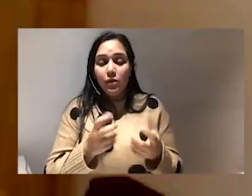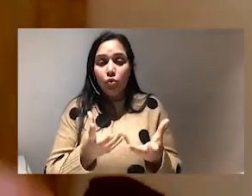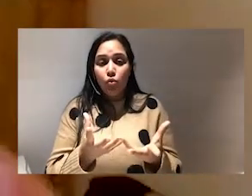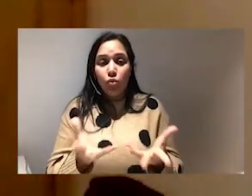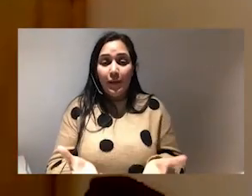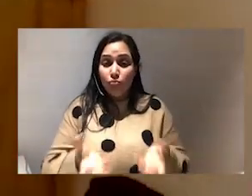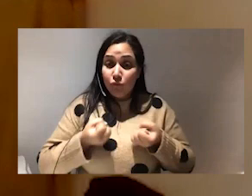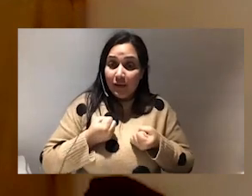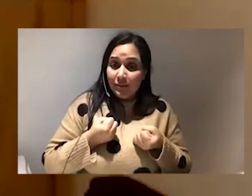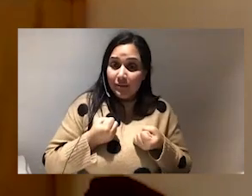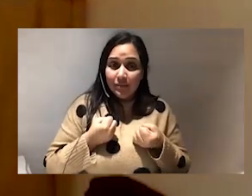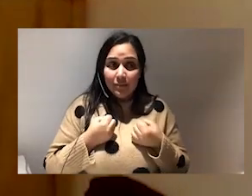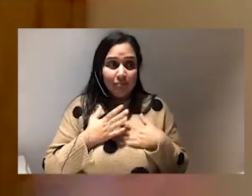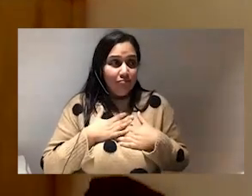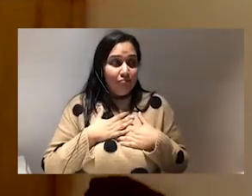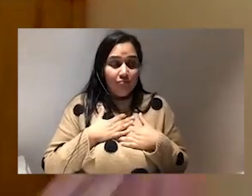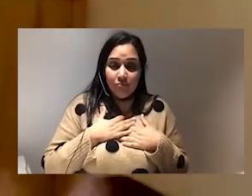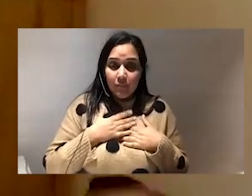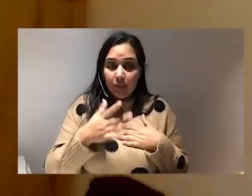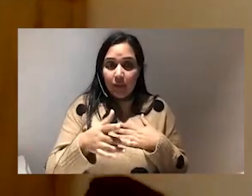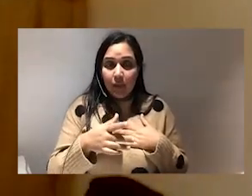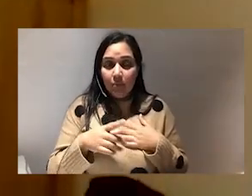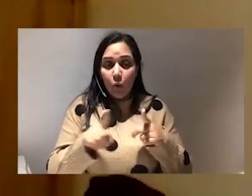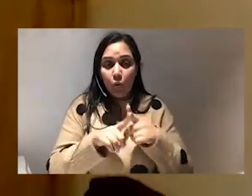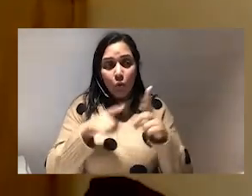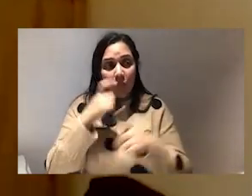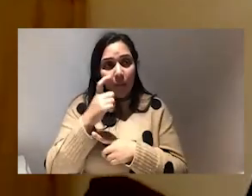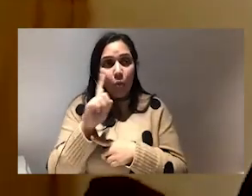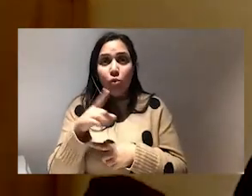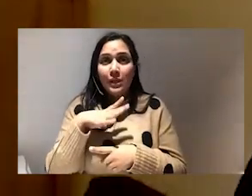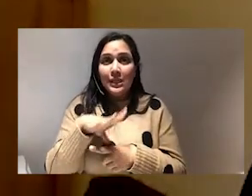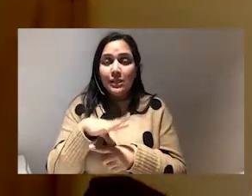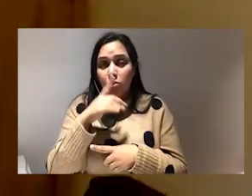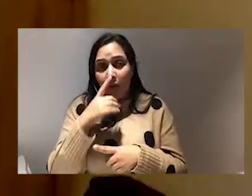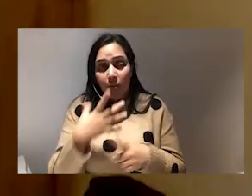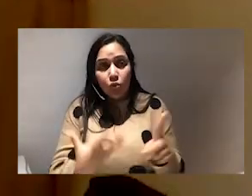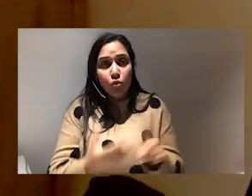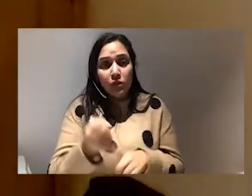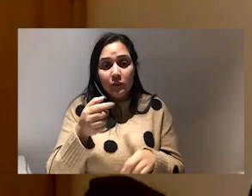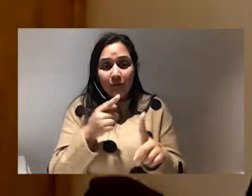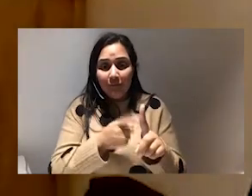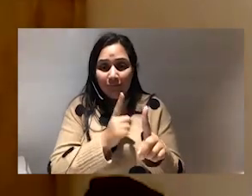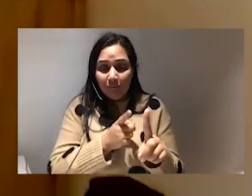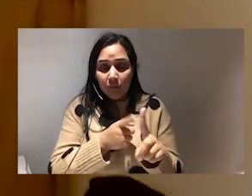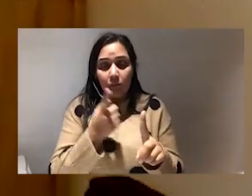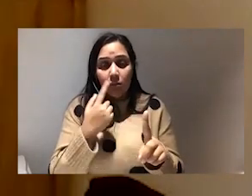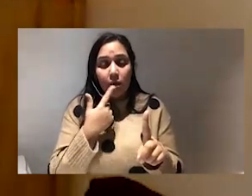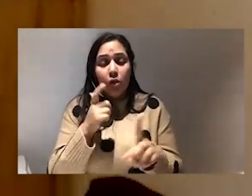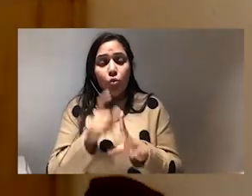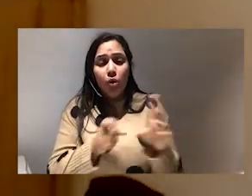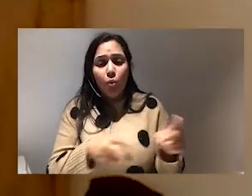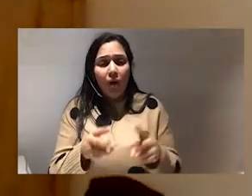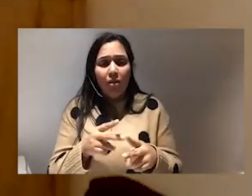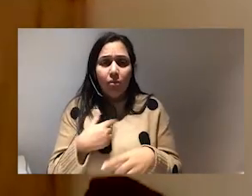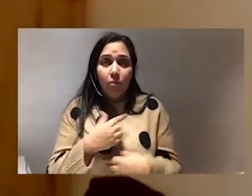soft life tm but like really think about what scaffolding you need in order to be able to do this and also like do it in a way that doesn't kill you like